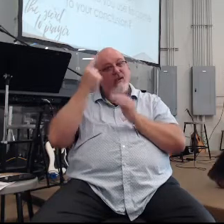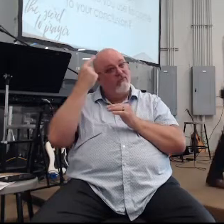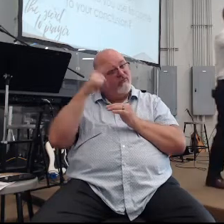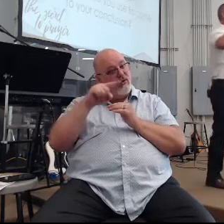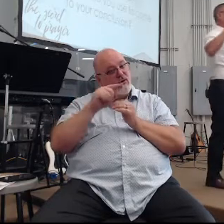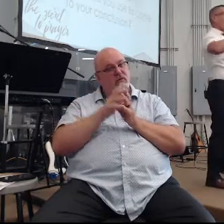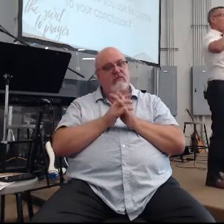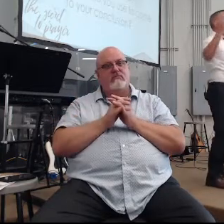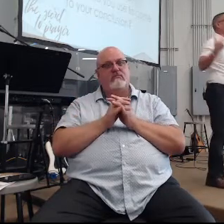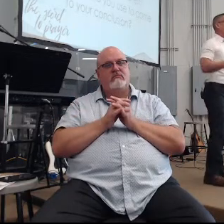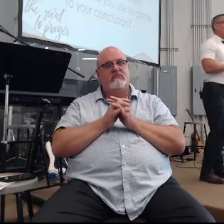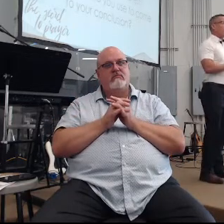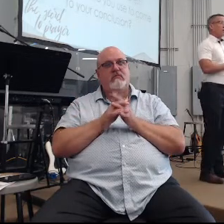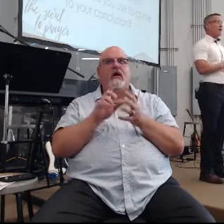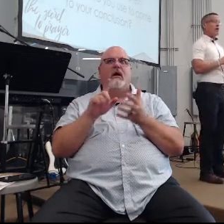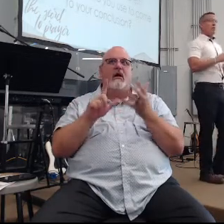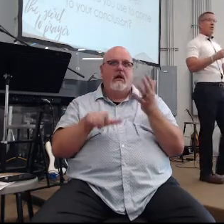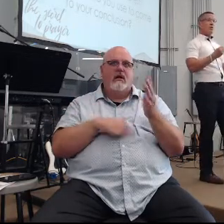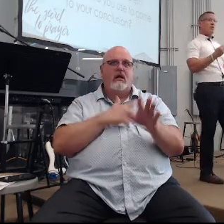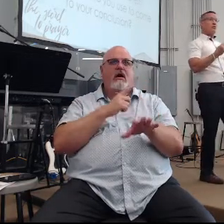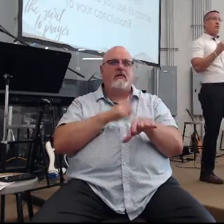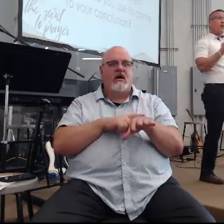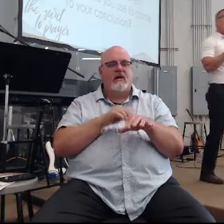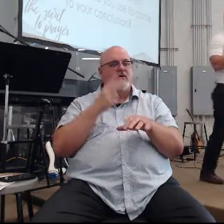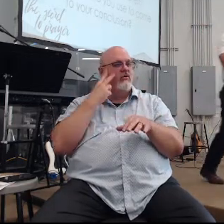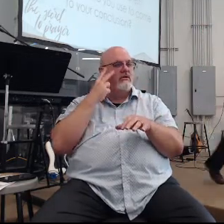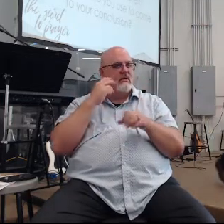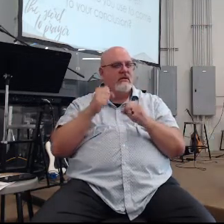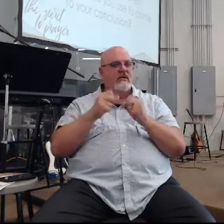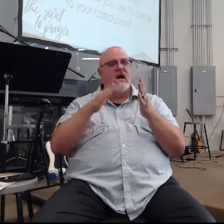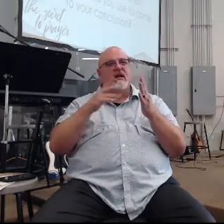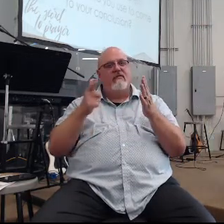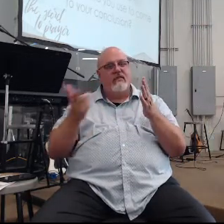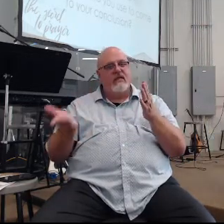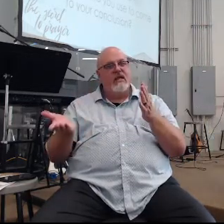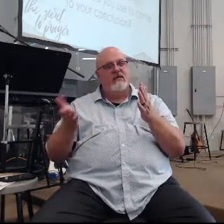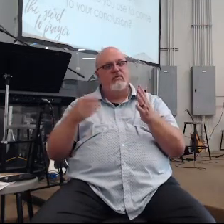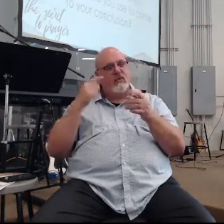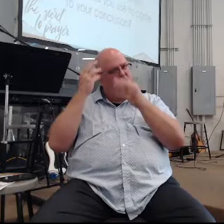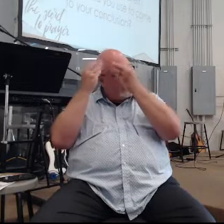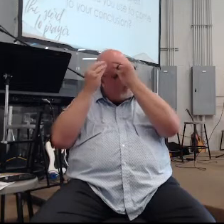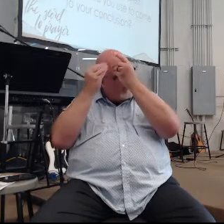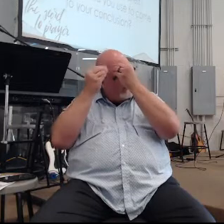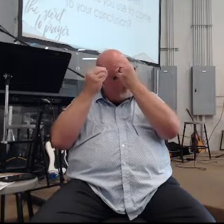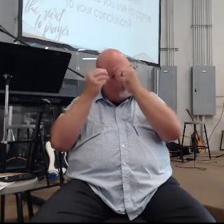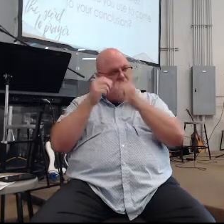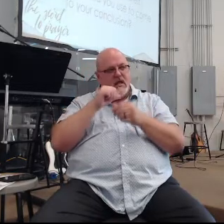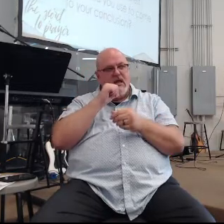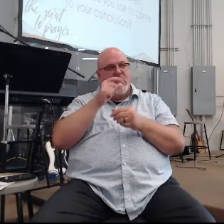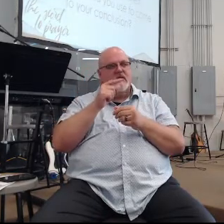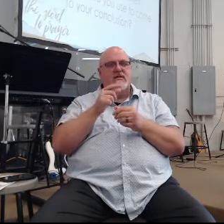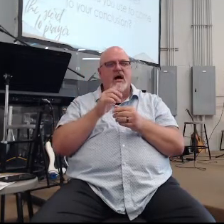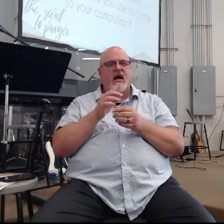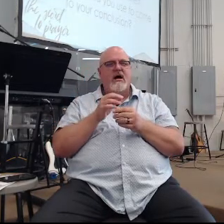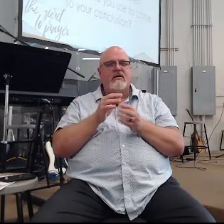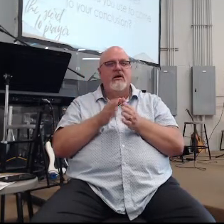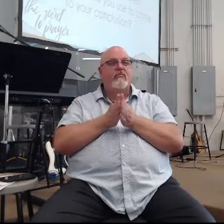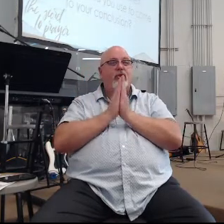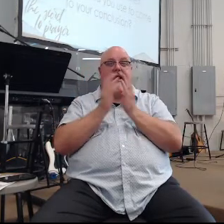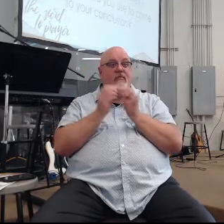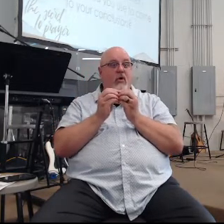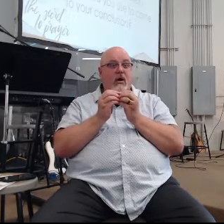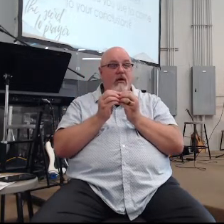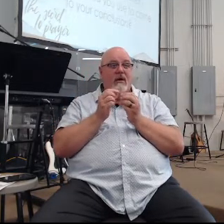can see there's and we could probably go on for a long time but you can see there's a lot of things that we think about and guys this is not a message about just pray more